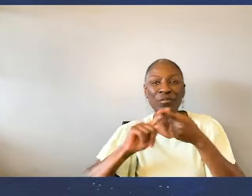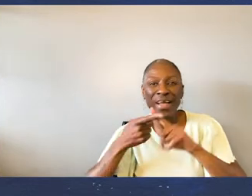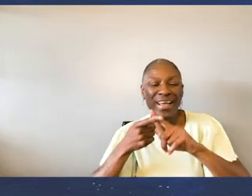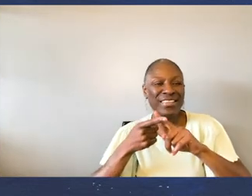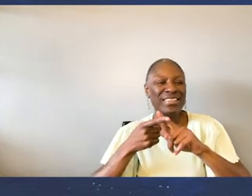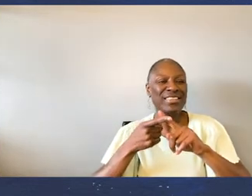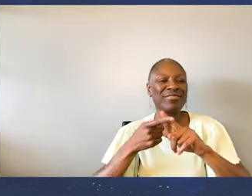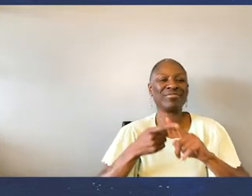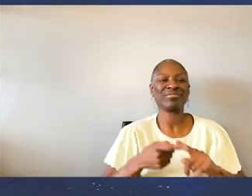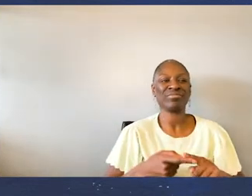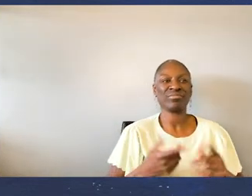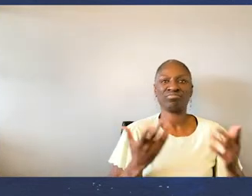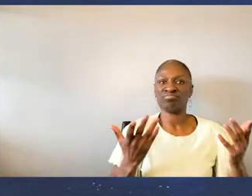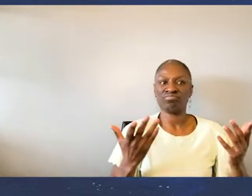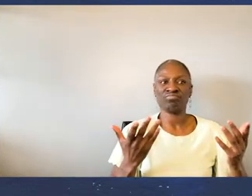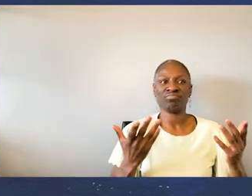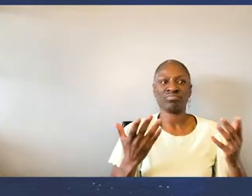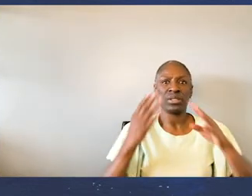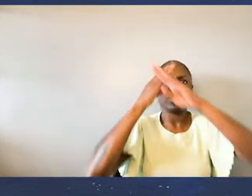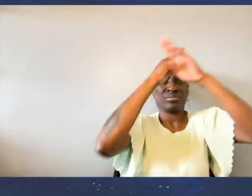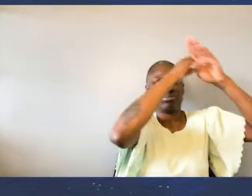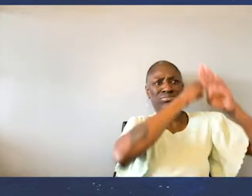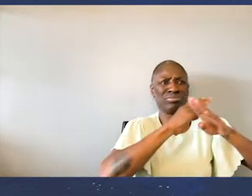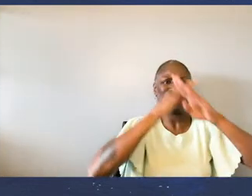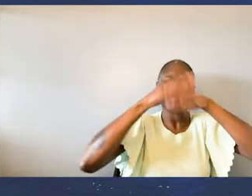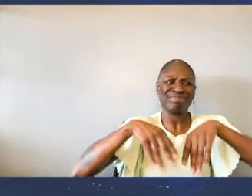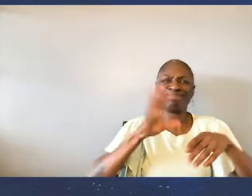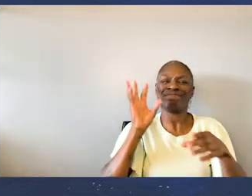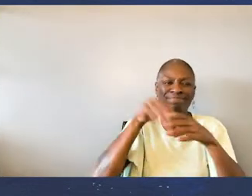And this really helped remove the barriers to my participation.